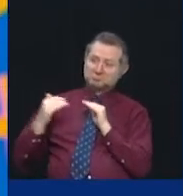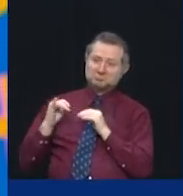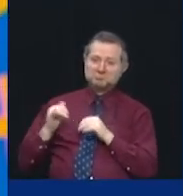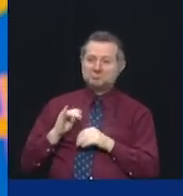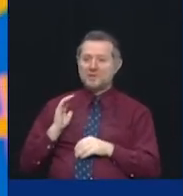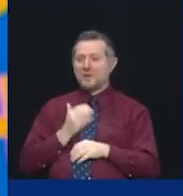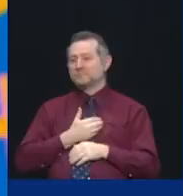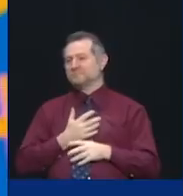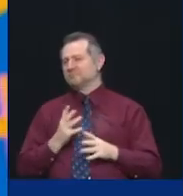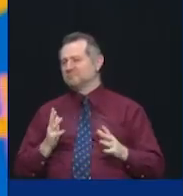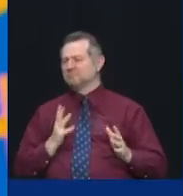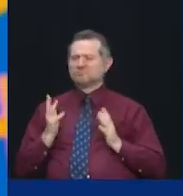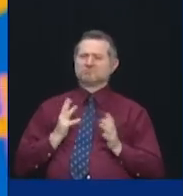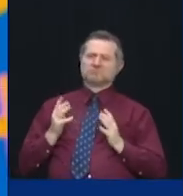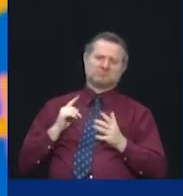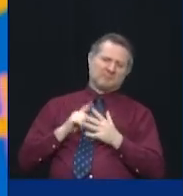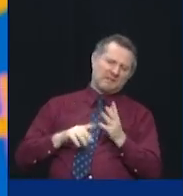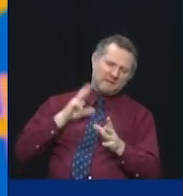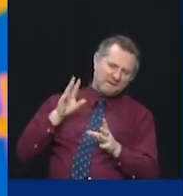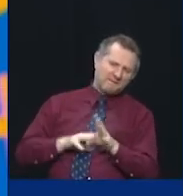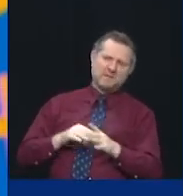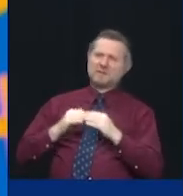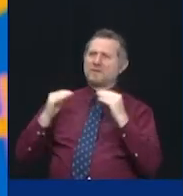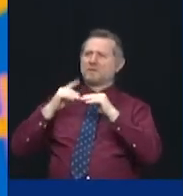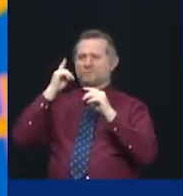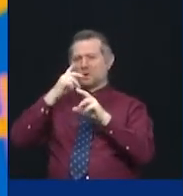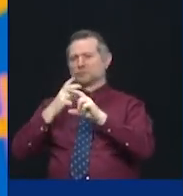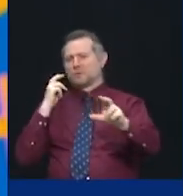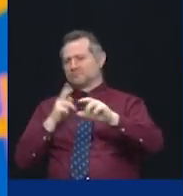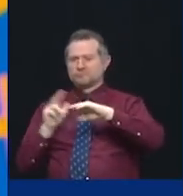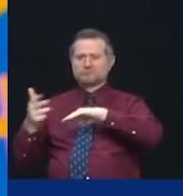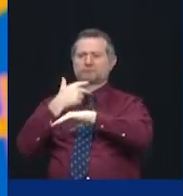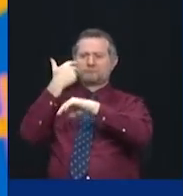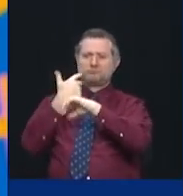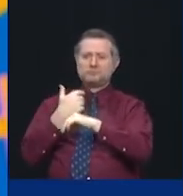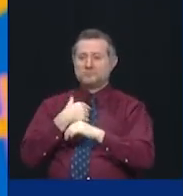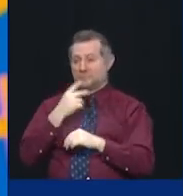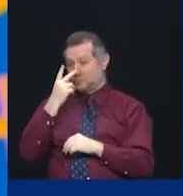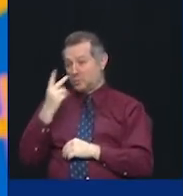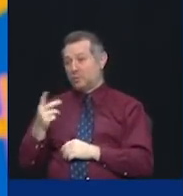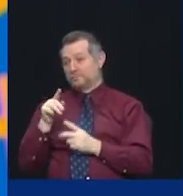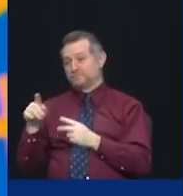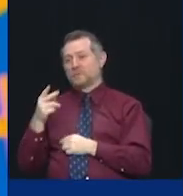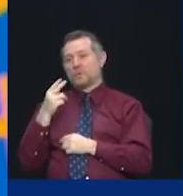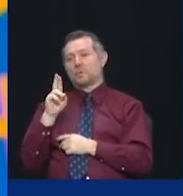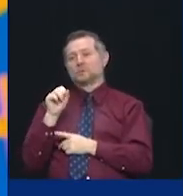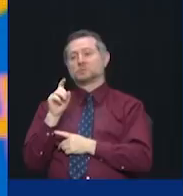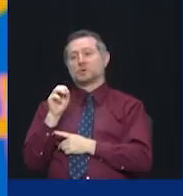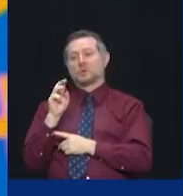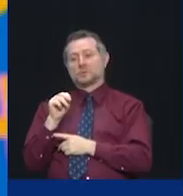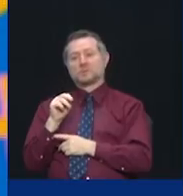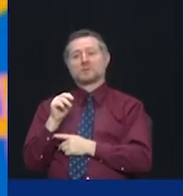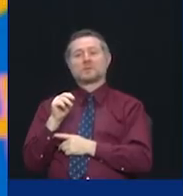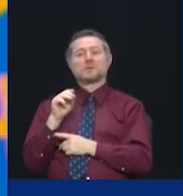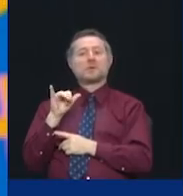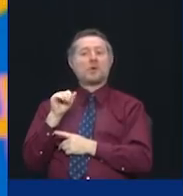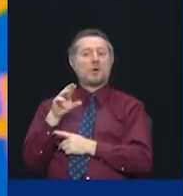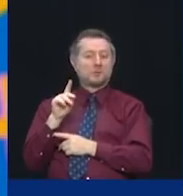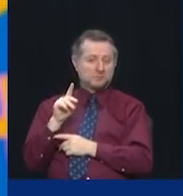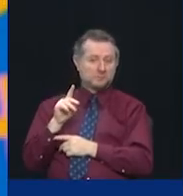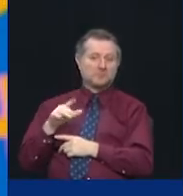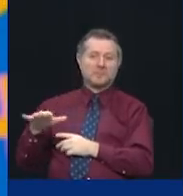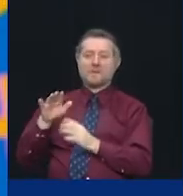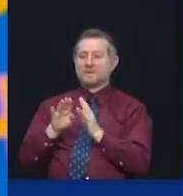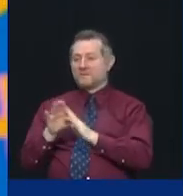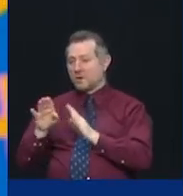support that we've created. When we saw Hudson Yards' development, we saw the opportunity, but we also saw the challenge. It was